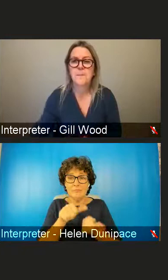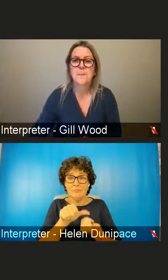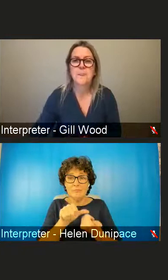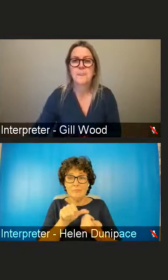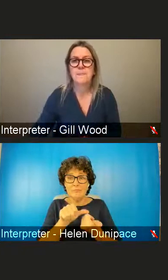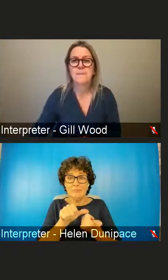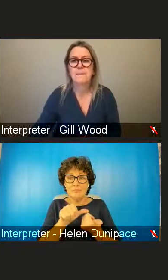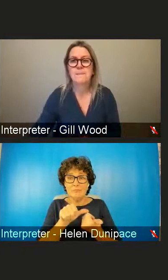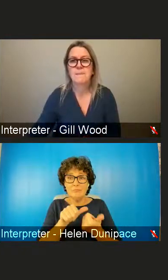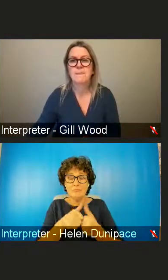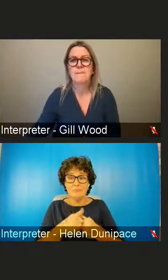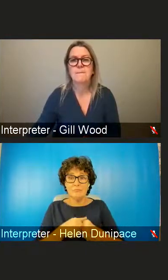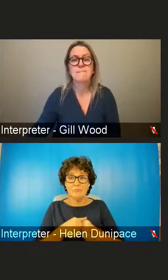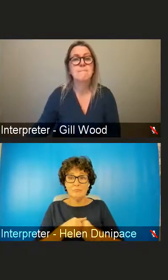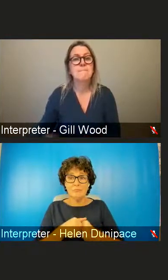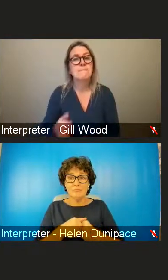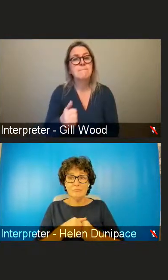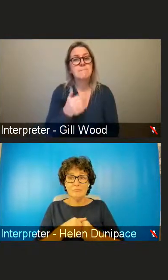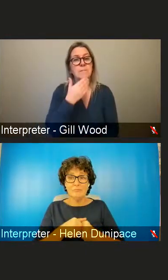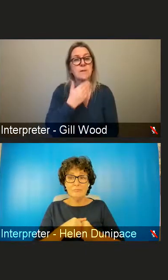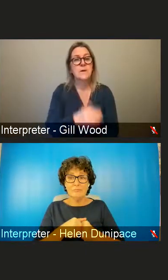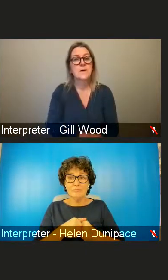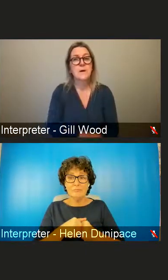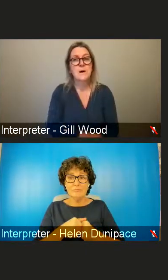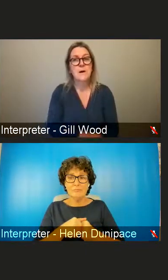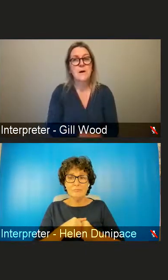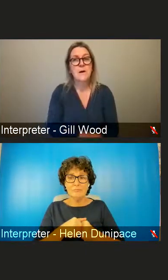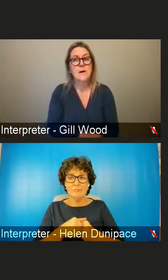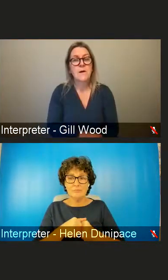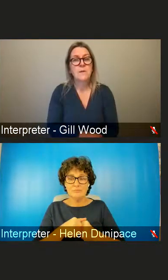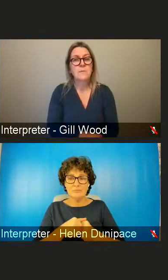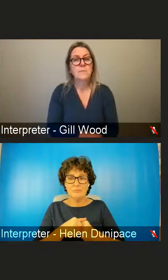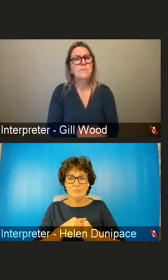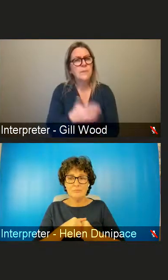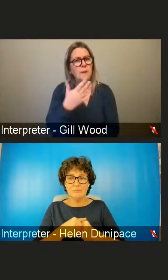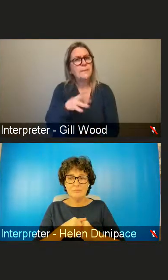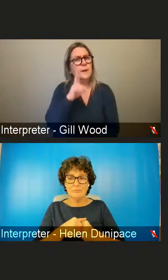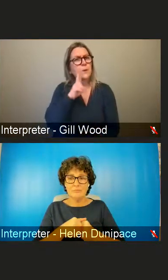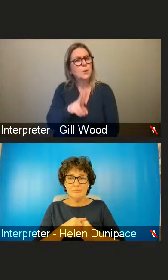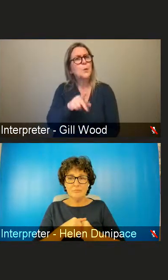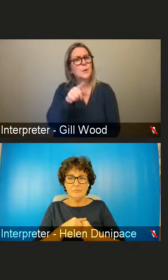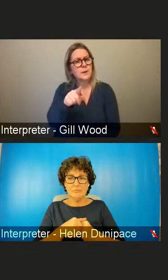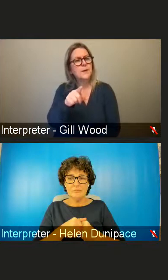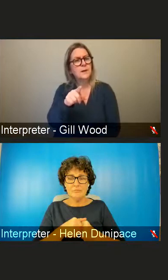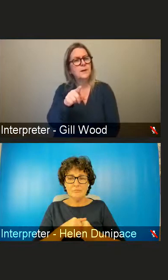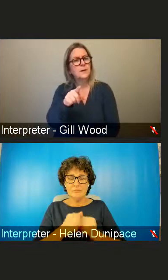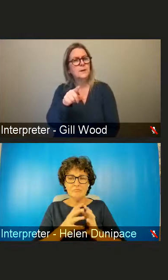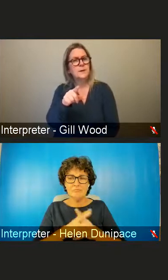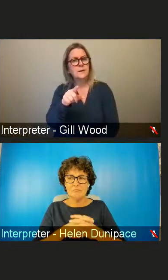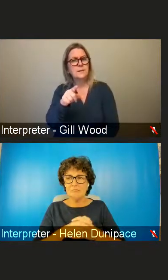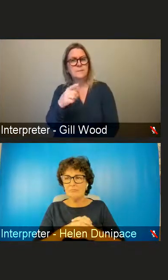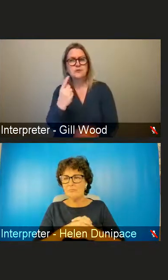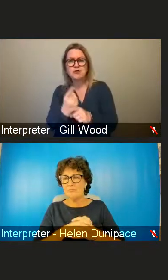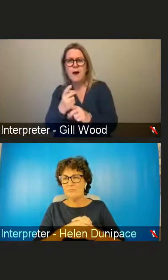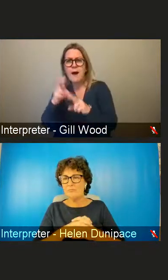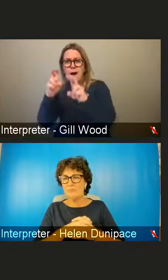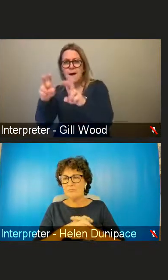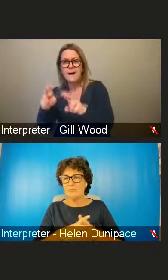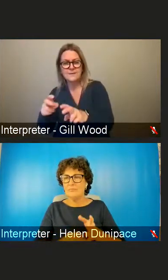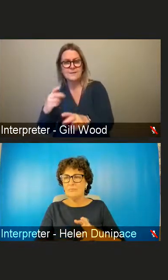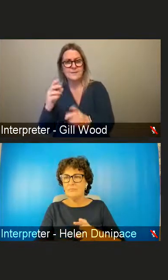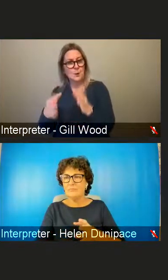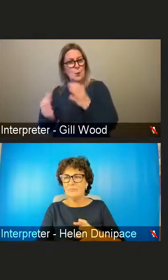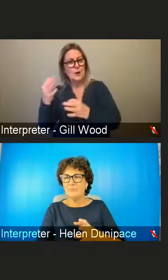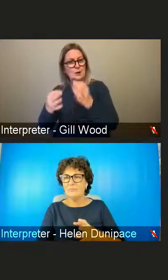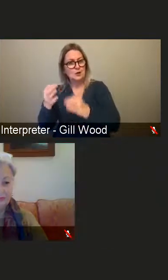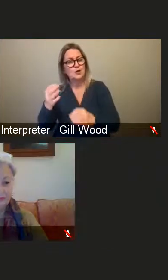Sautner- I have been looking at the questions in the chat and there are some other comments on the media that I might bring in